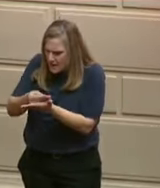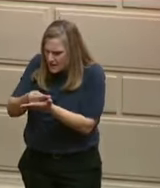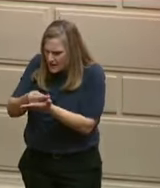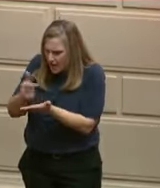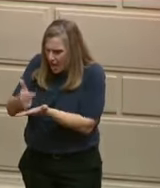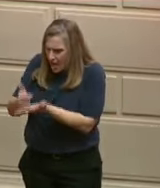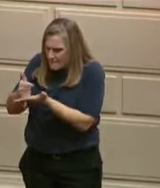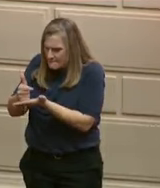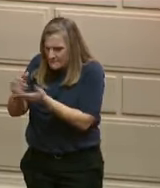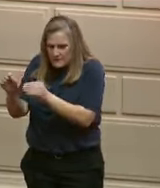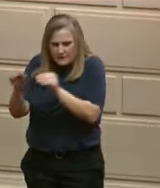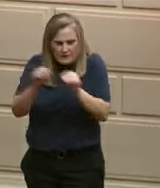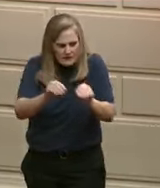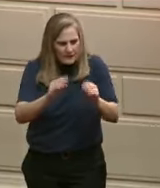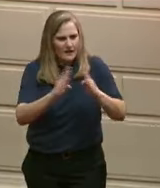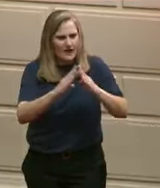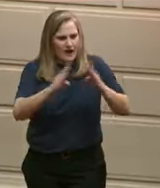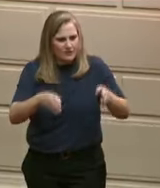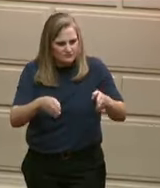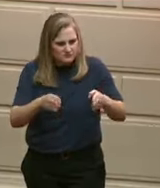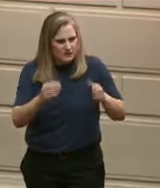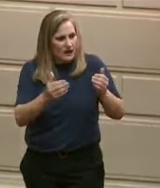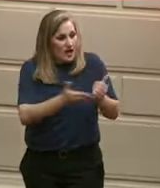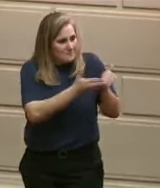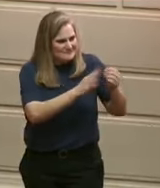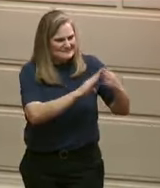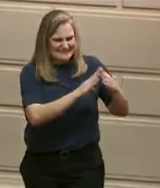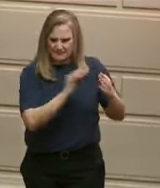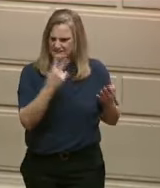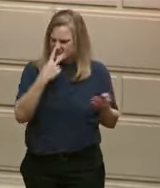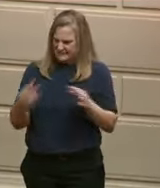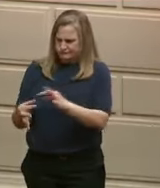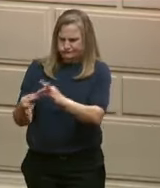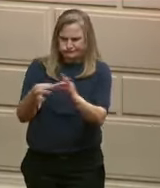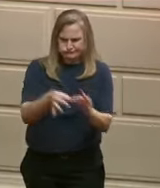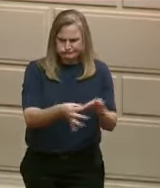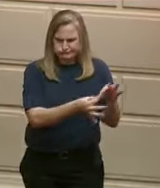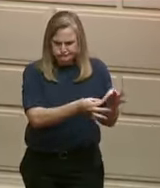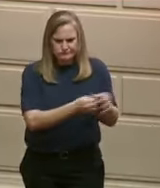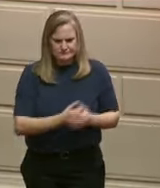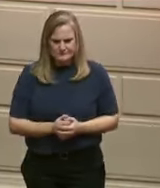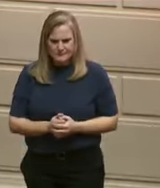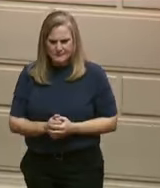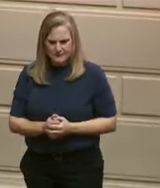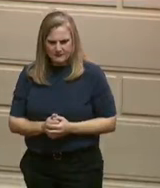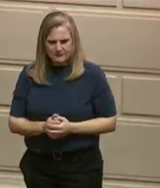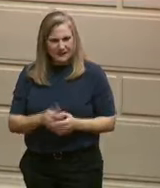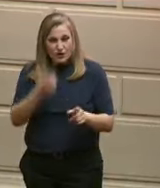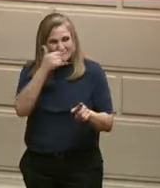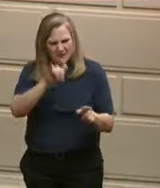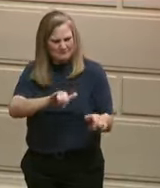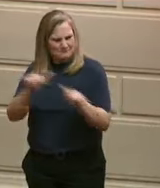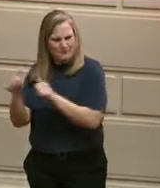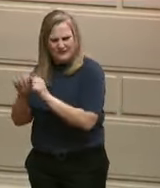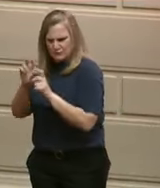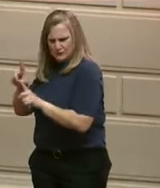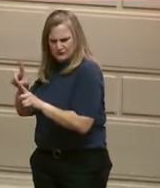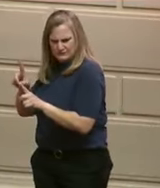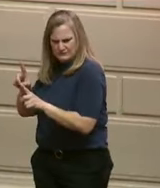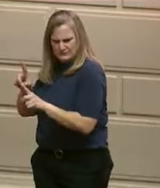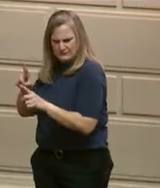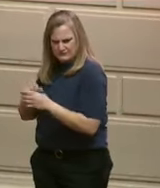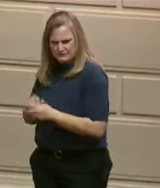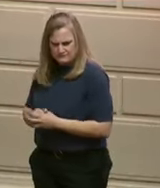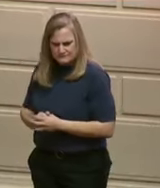in our state. And just like we did with our education goal. Within the next 100 days, we will